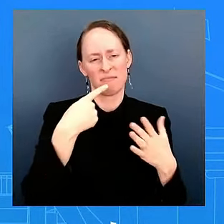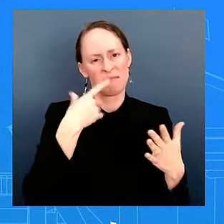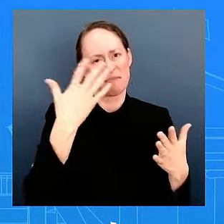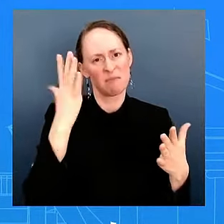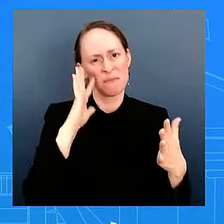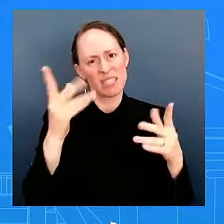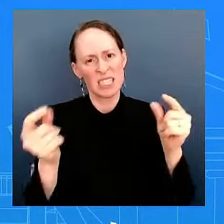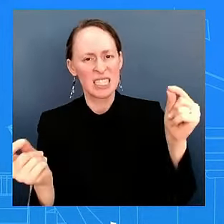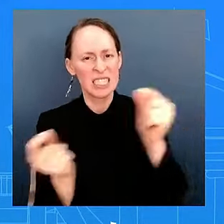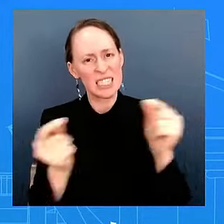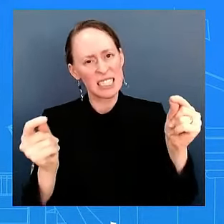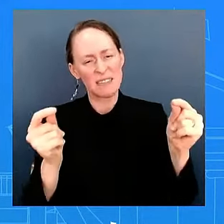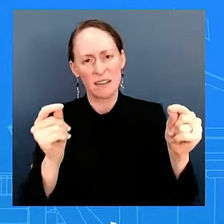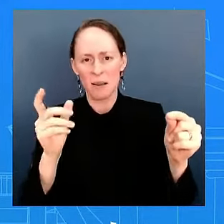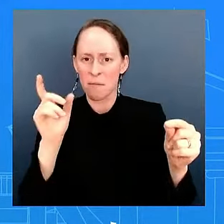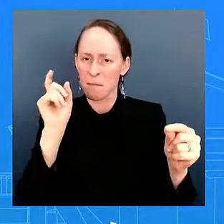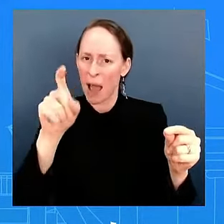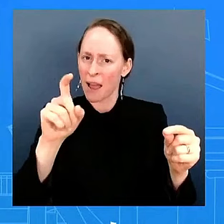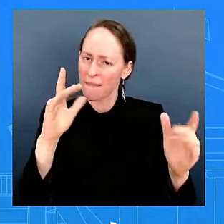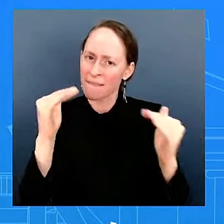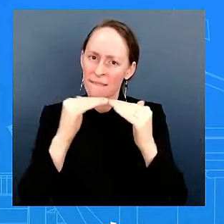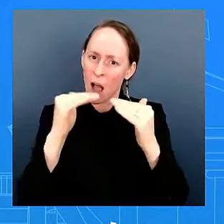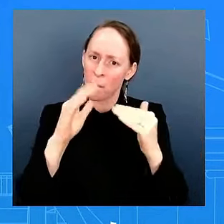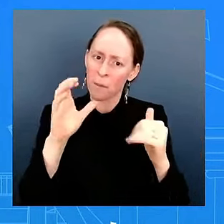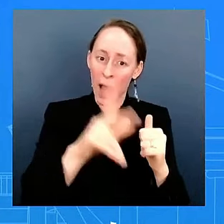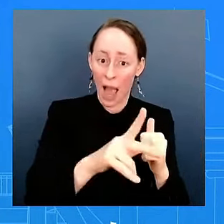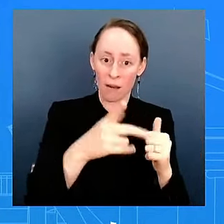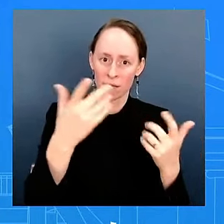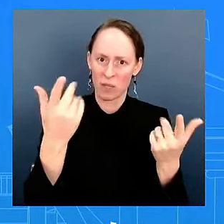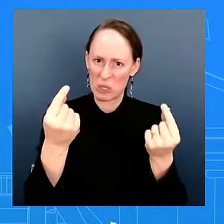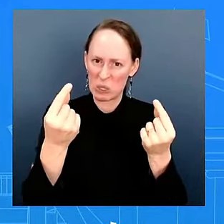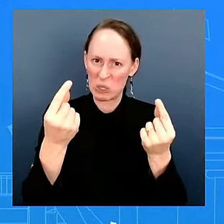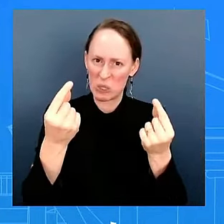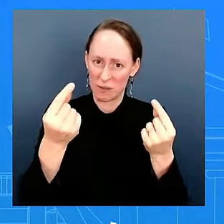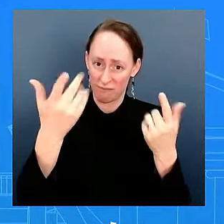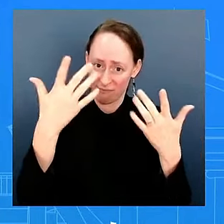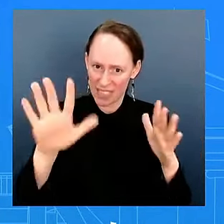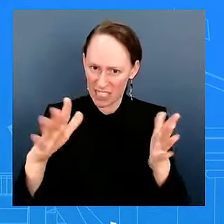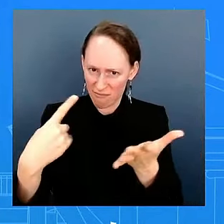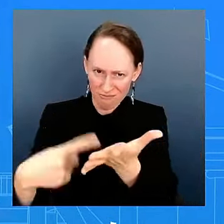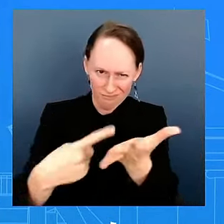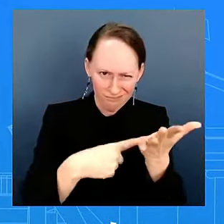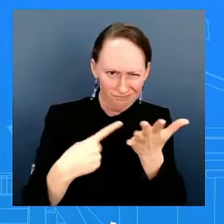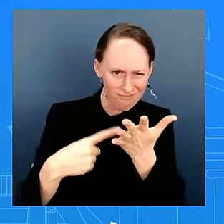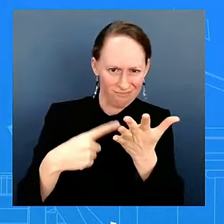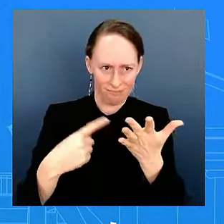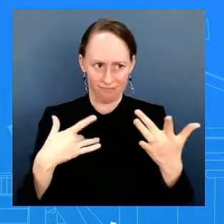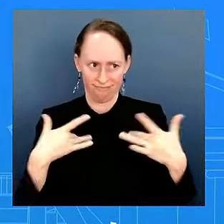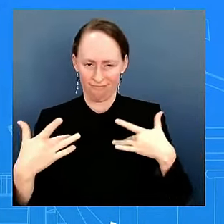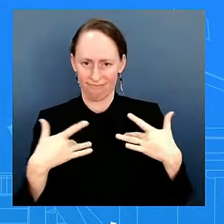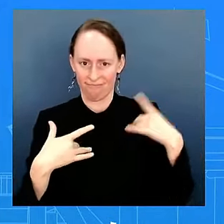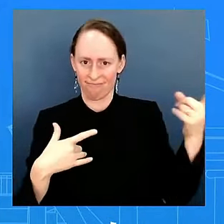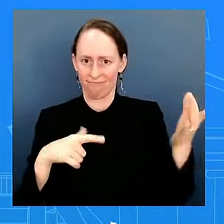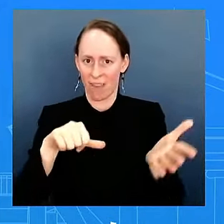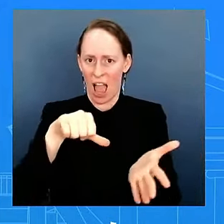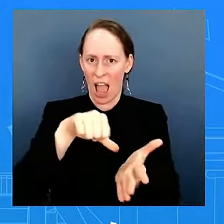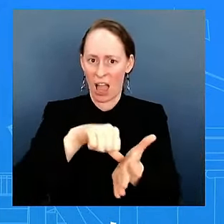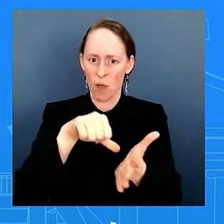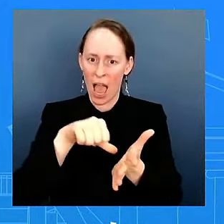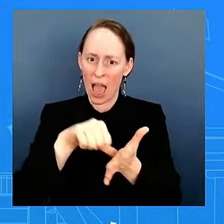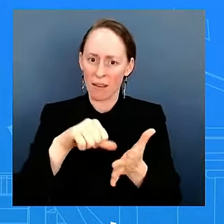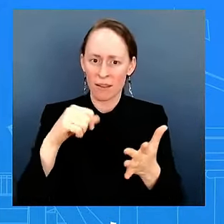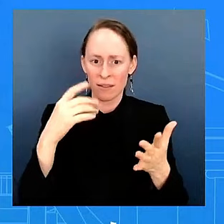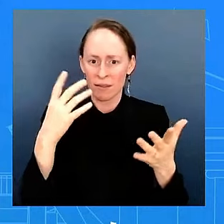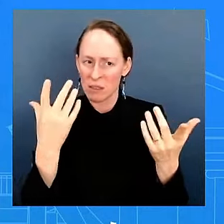do you believe at this stage that actually an attack by Iran and the corpses is inevitable? What I can say is we're monitoring the